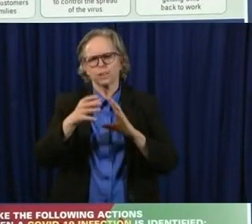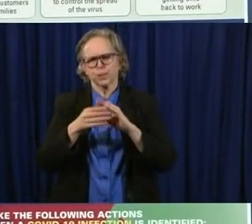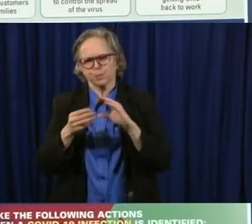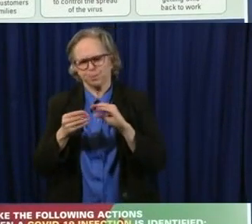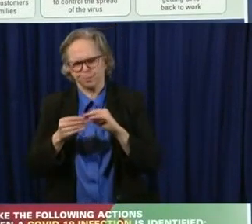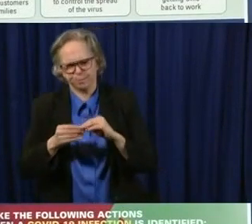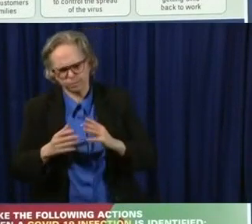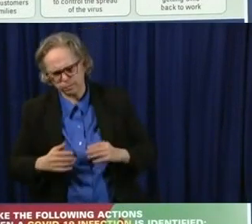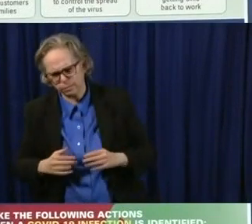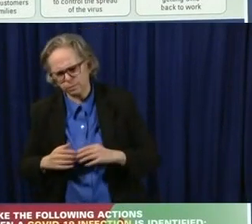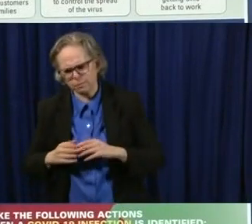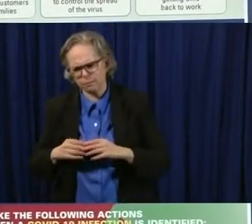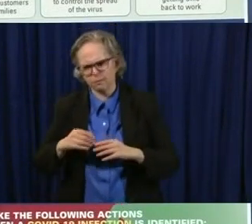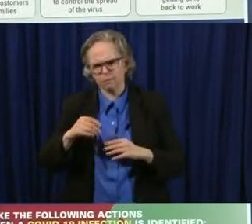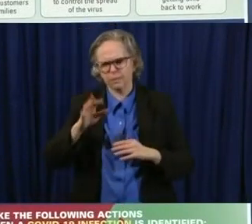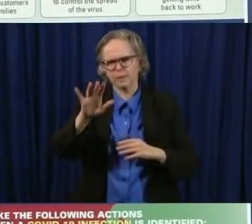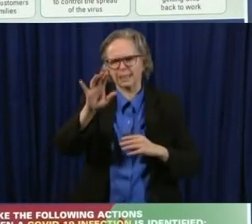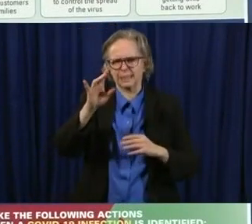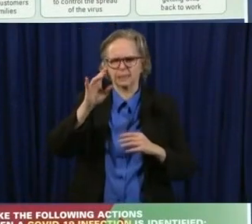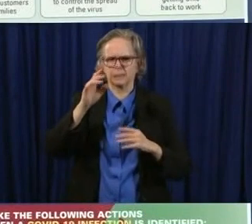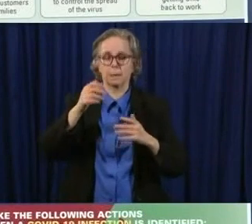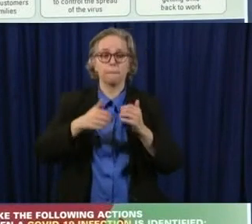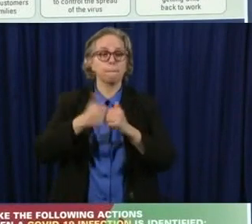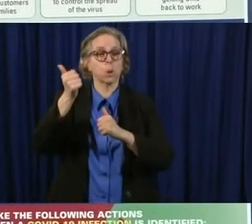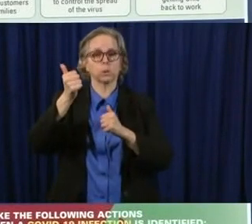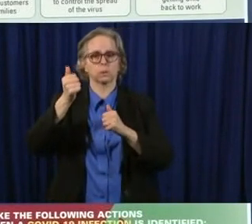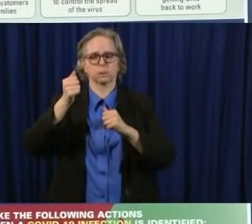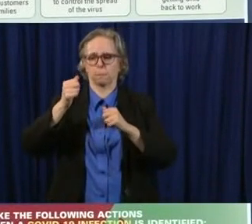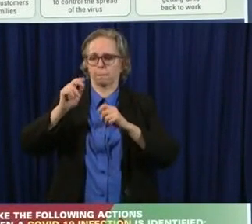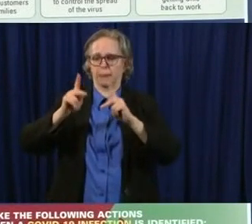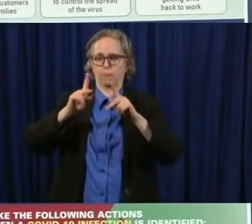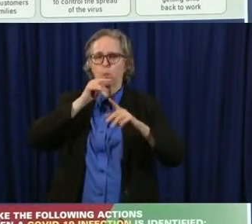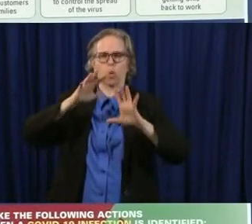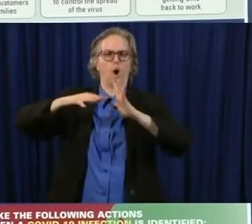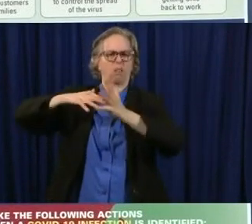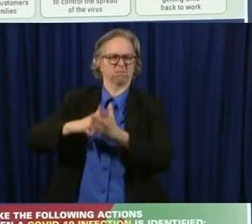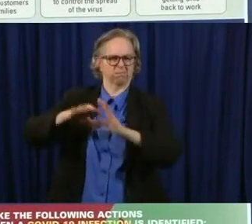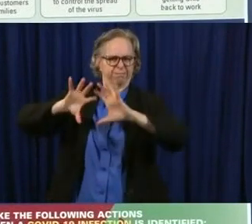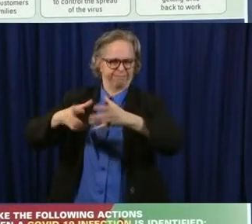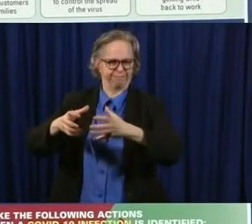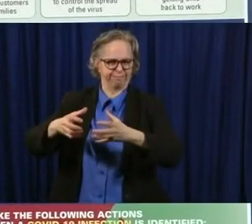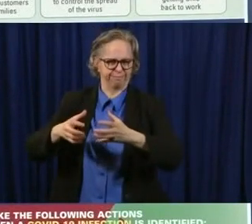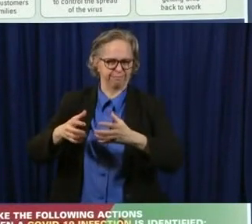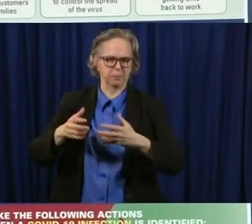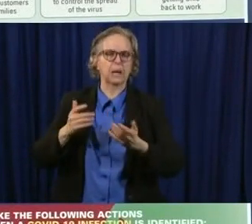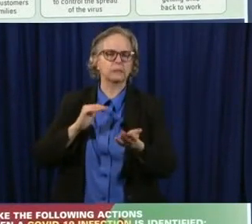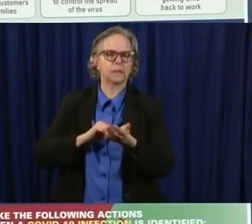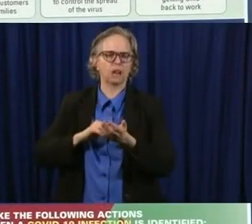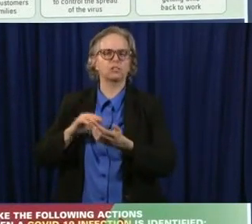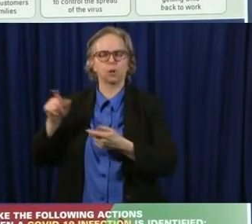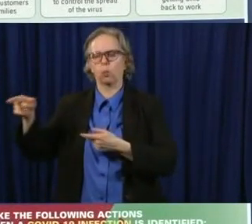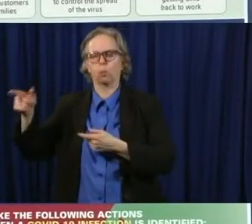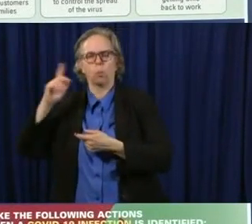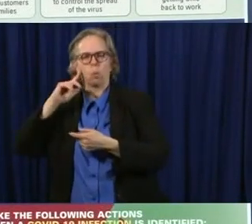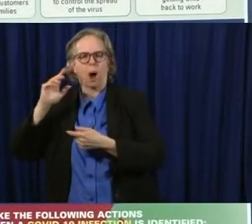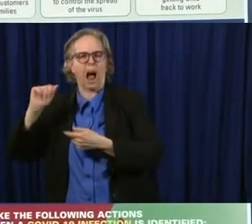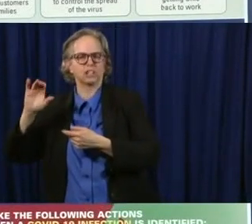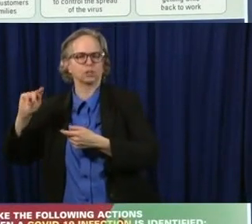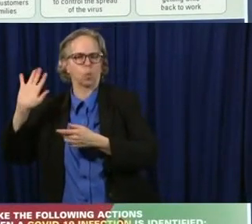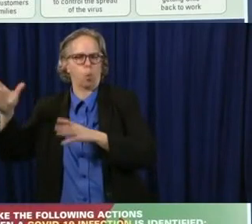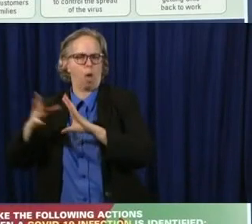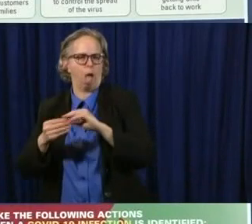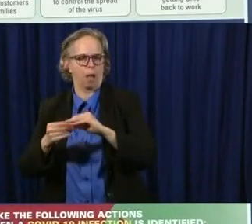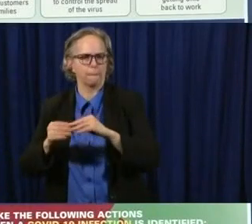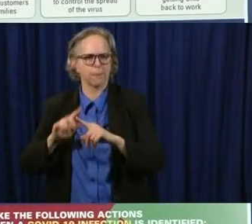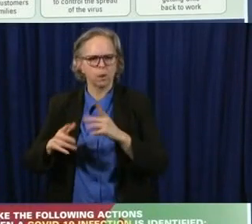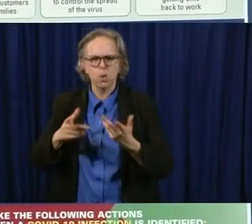to the people who are the most vulnerable. And again, Dr. Acton may talk a little bit about that. But as we look at who is the most